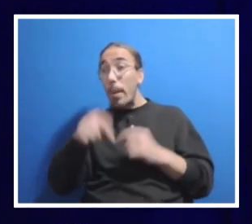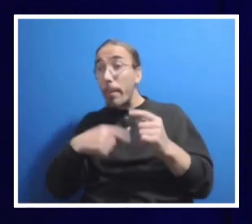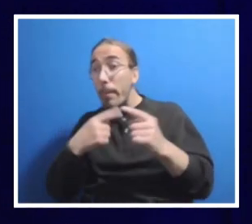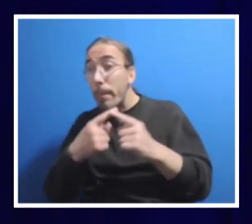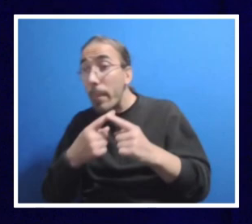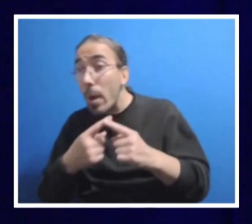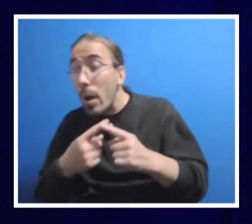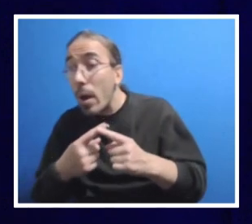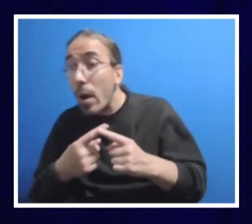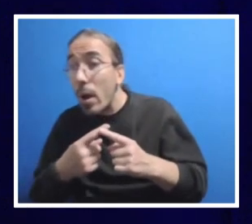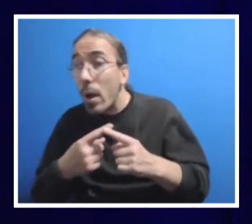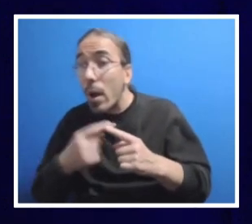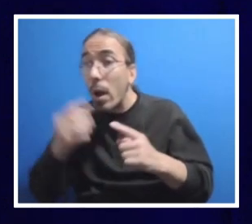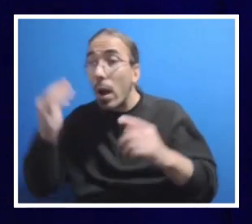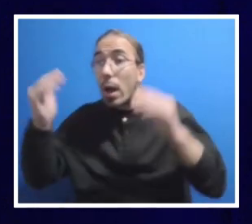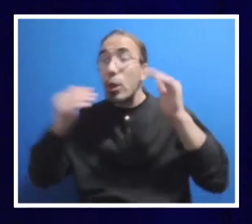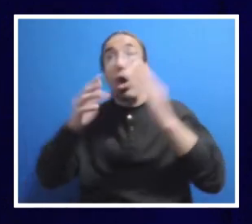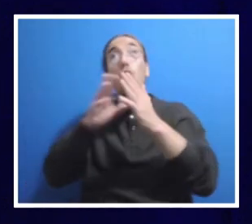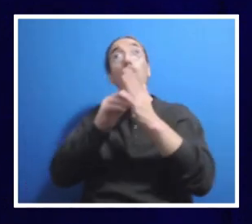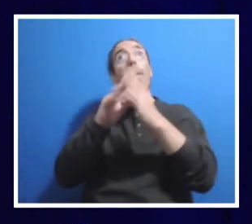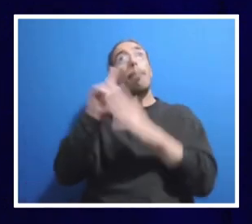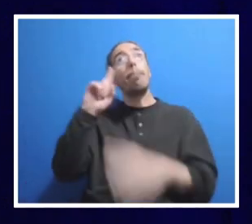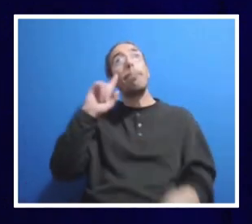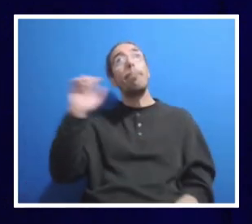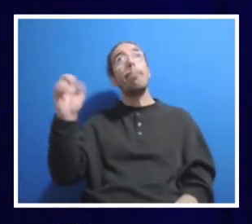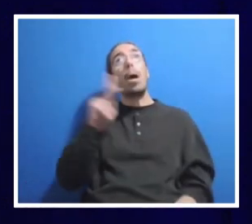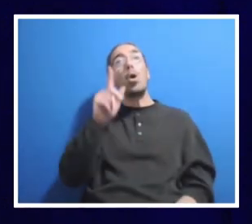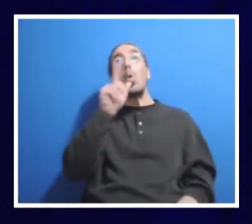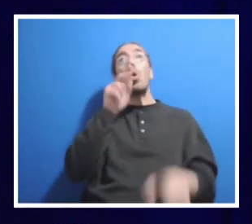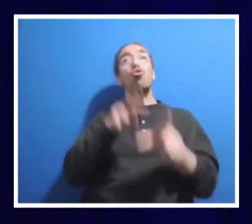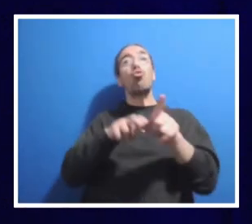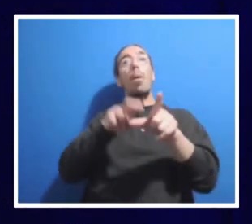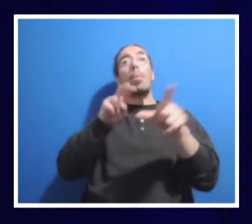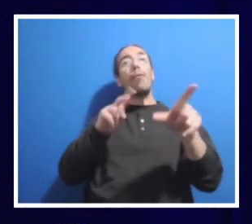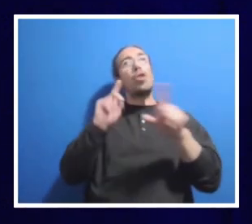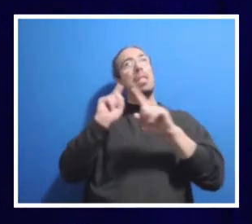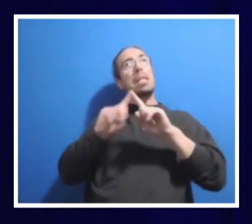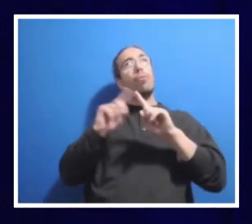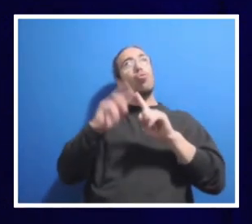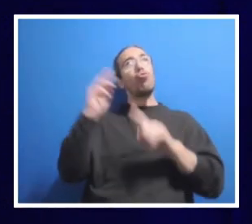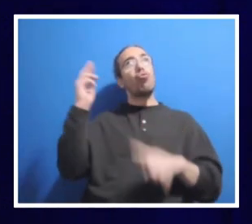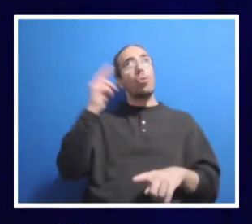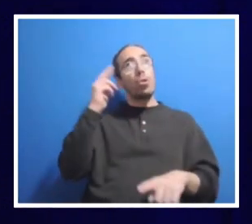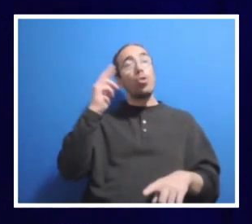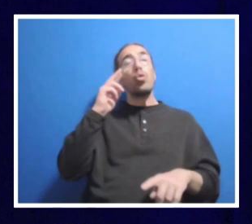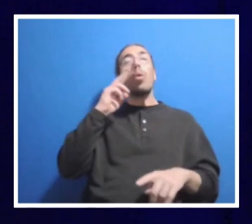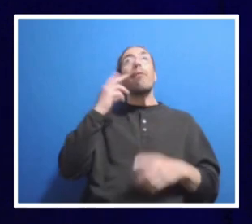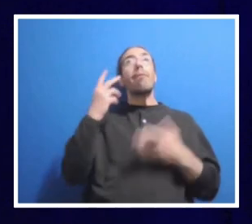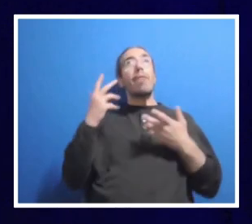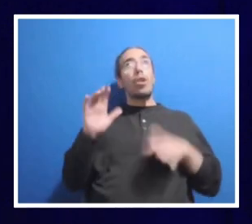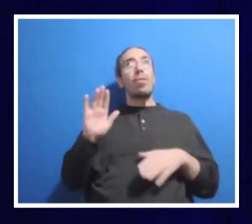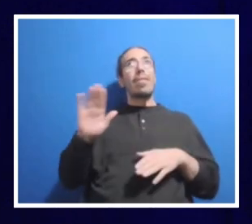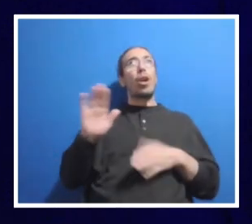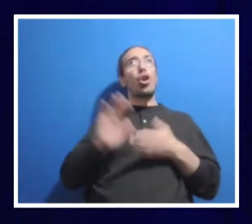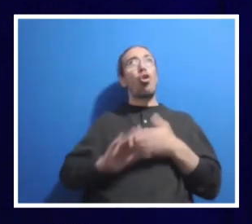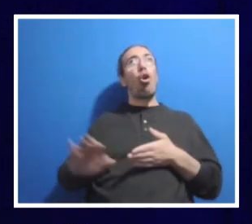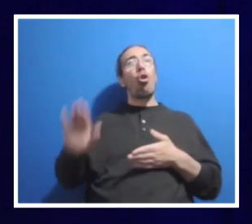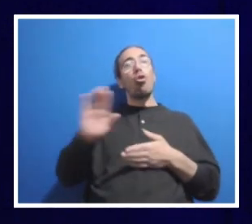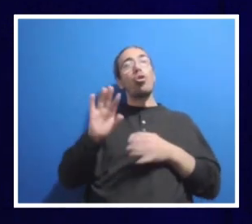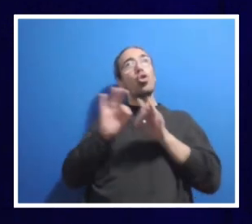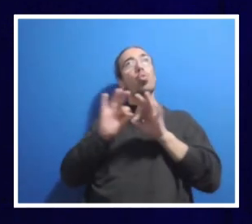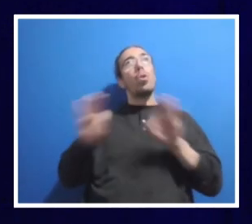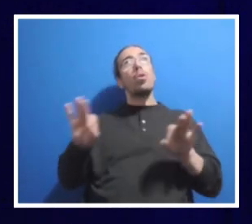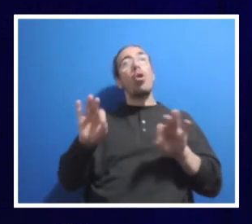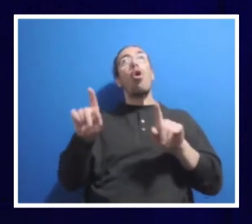learners back who may have dropped out for different reasons to help them complete their college degree? And also rethinking.